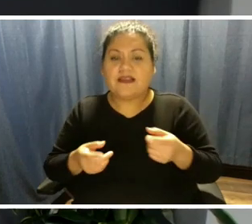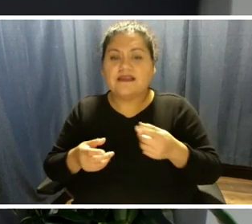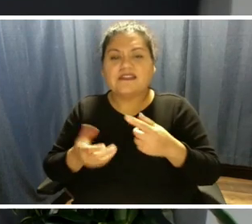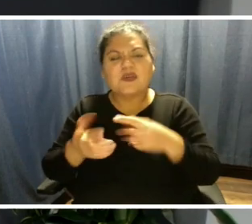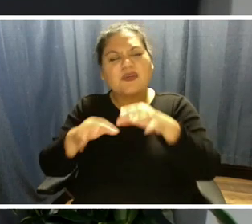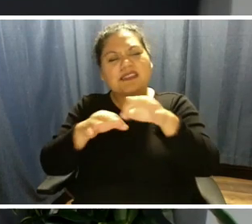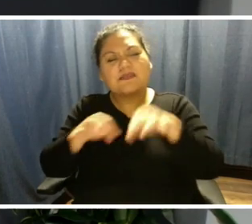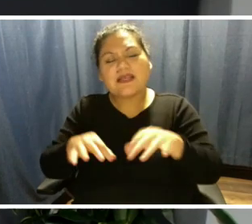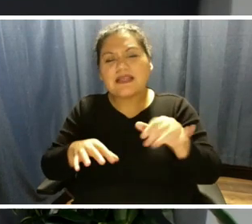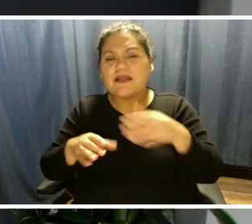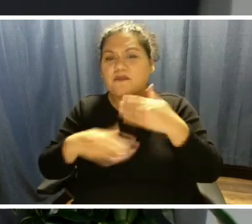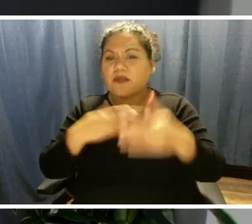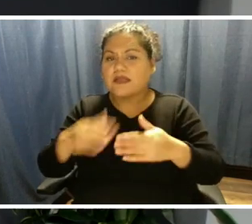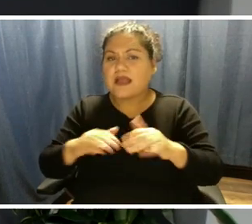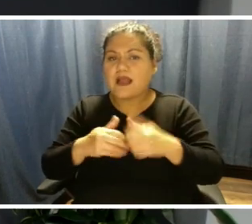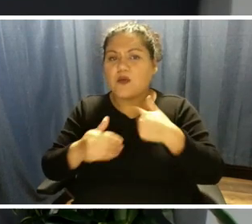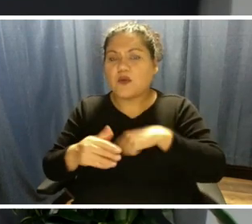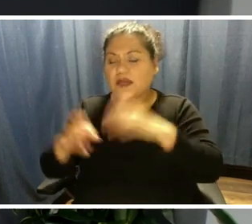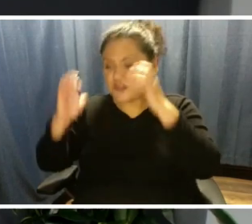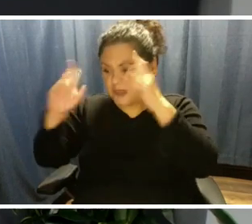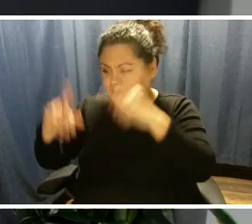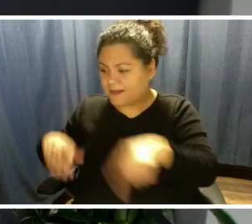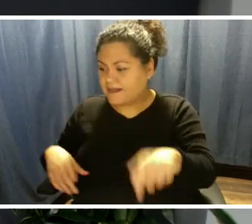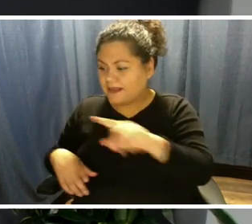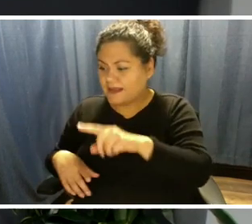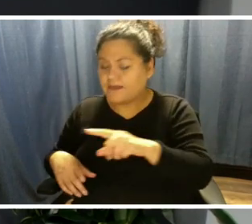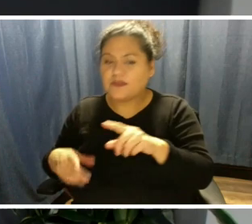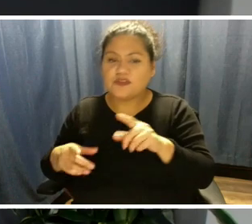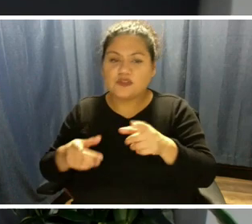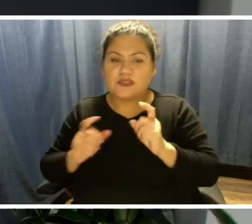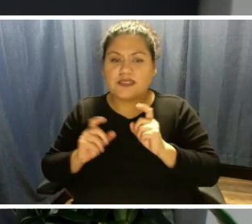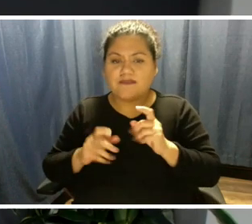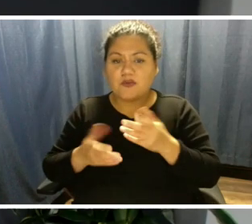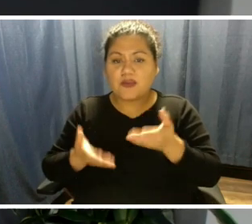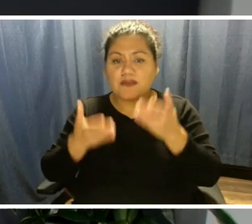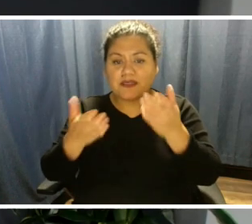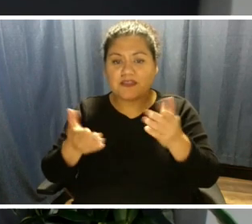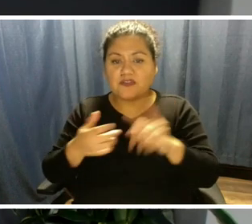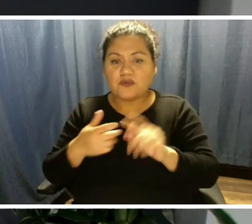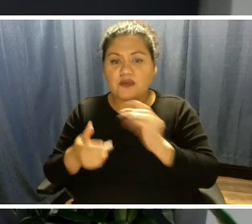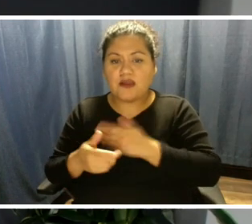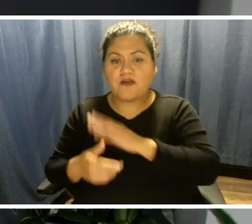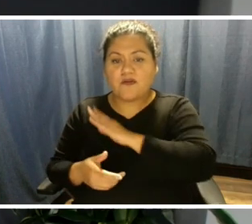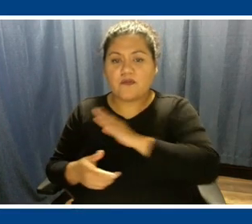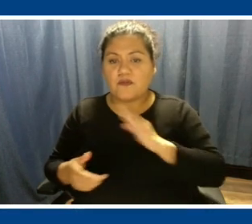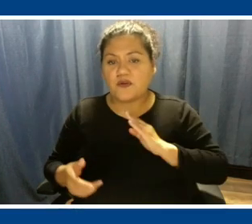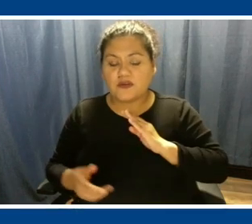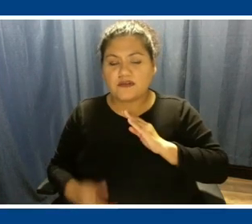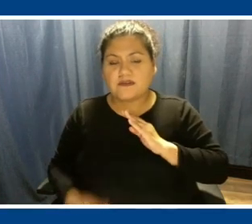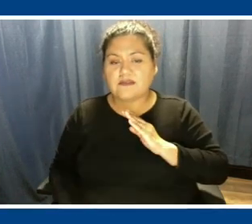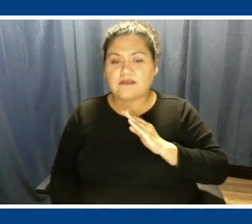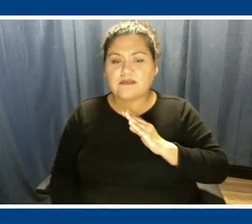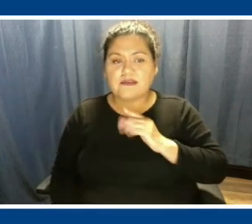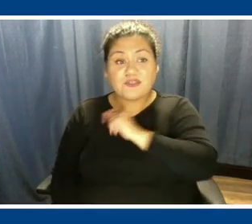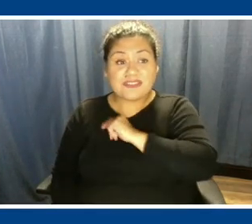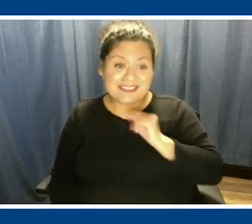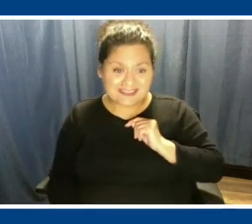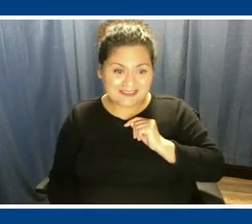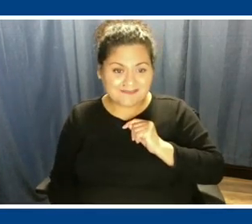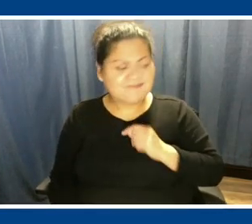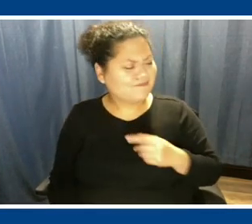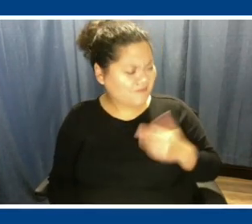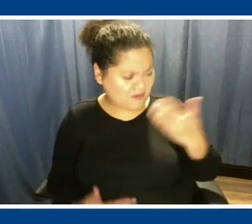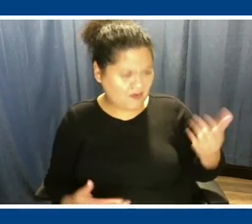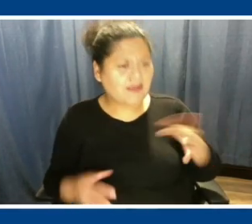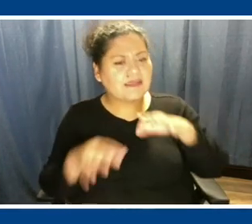there, how we're educating them to give a recommendation to our board of trustees. Well, I'll do that, Melissa. I'll